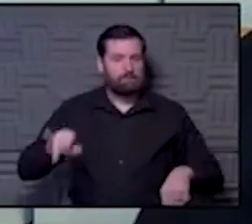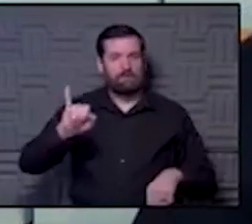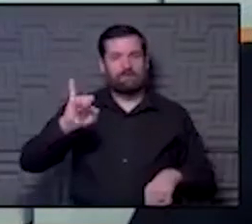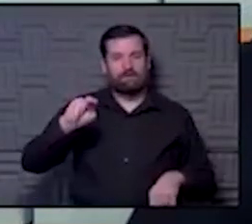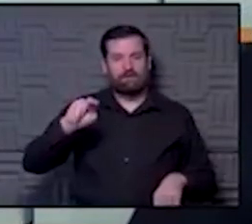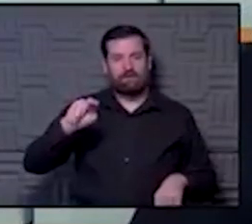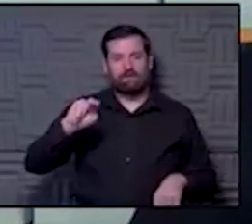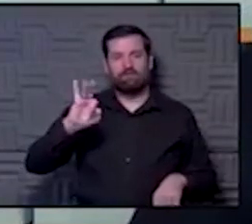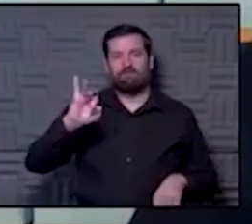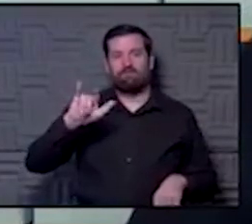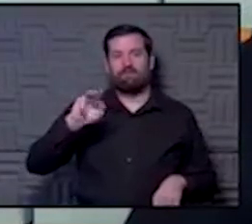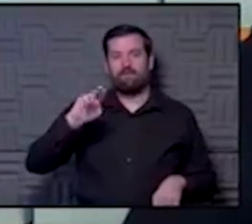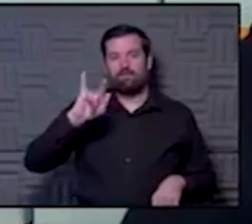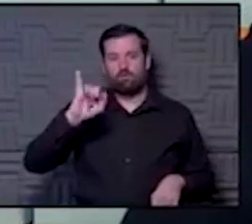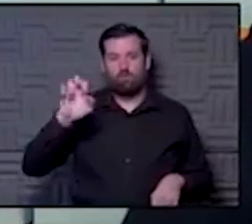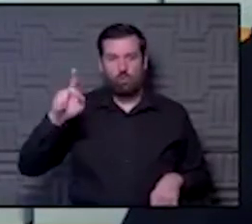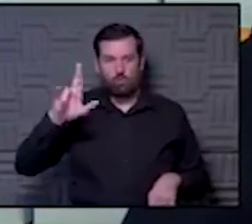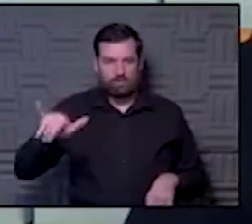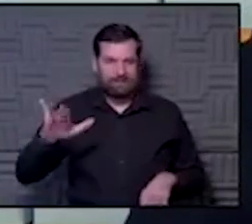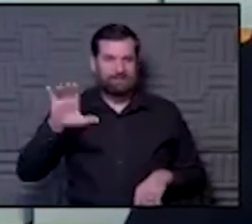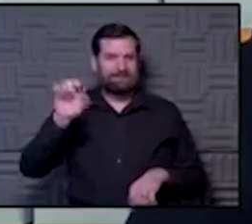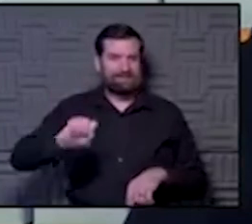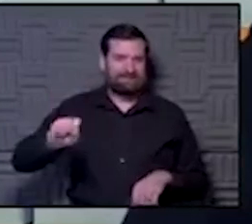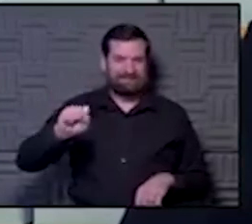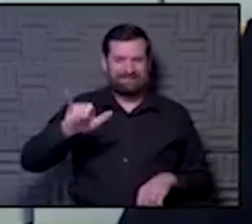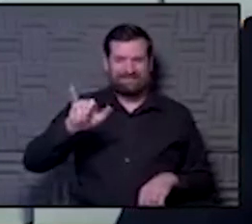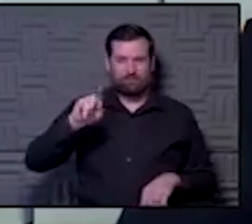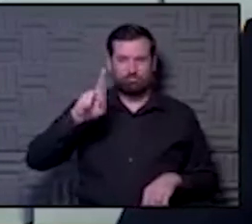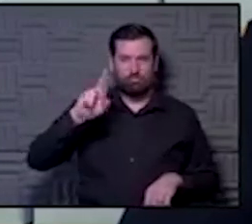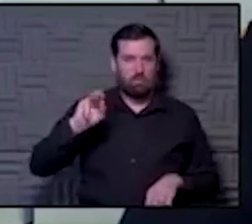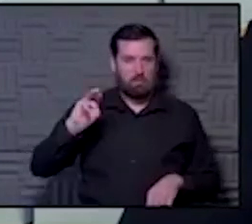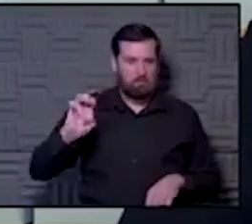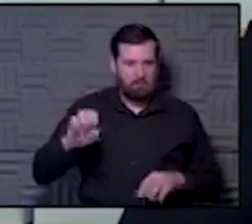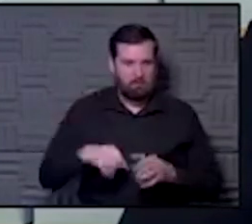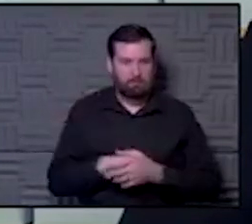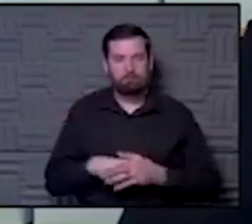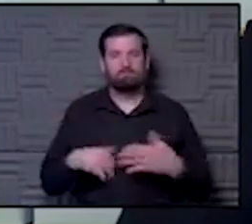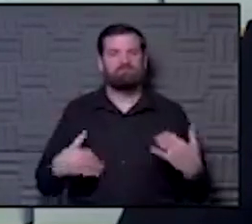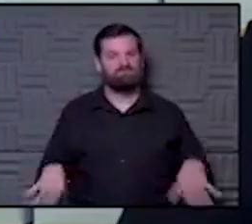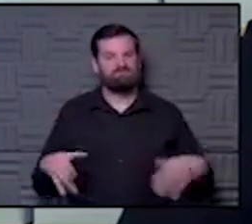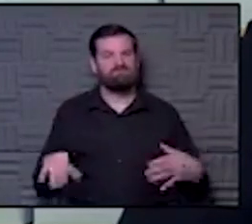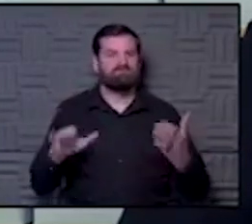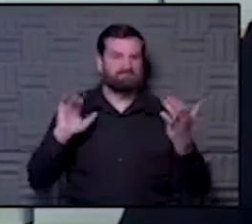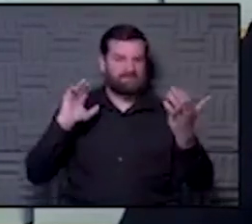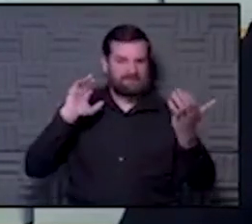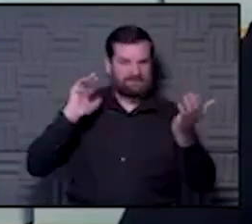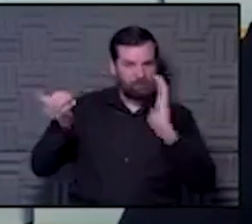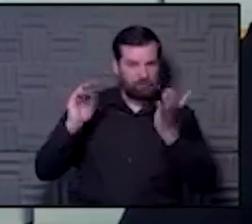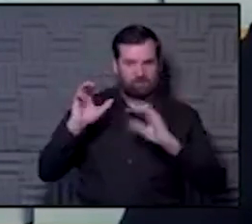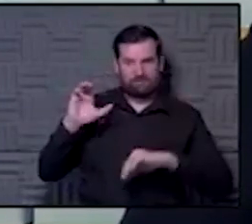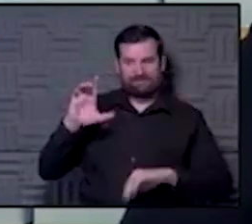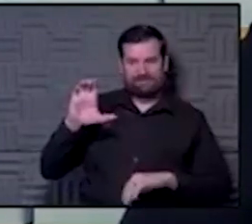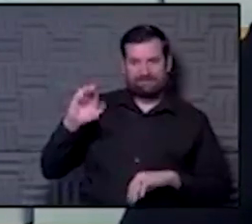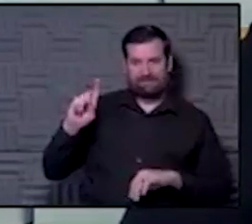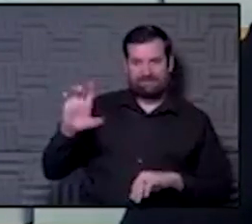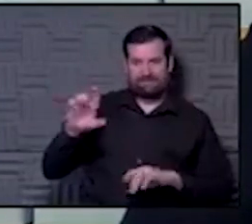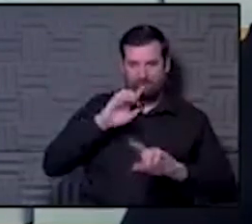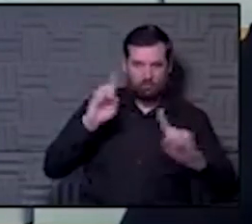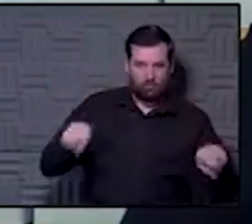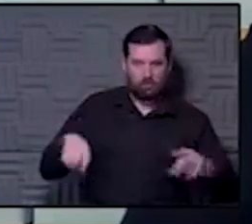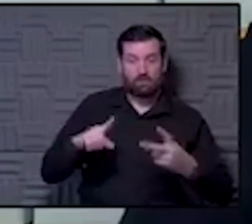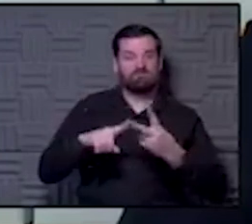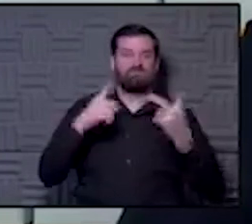multisystem inflammatory syndrome in kids. It really does mirror what the CDC is reporting, what's happening